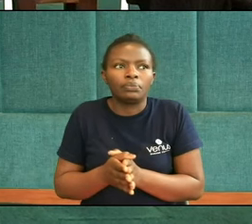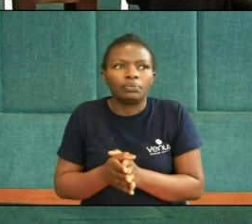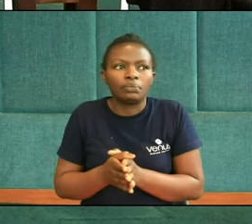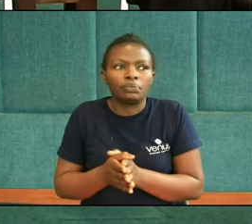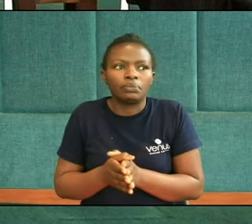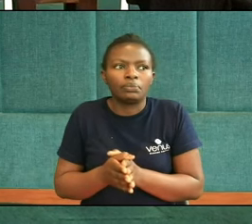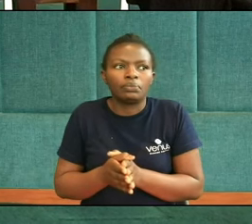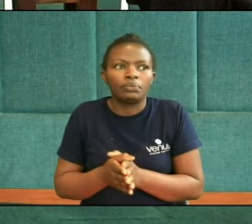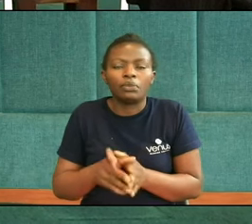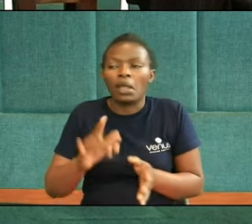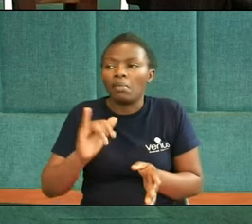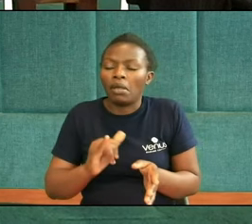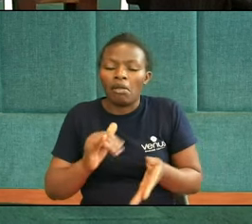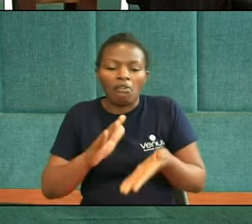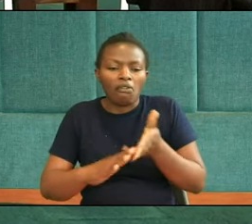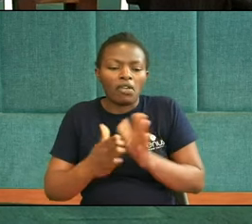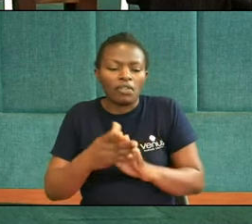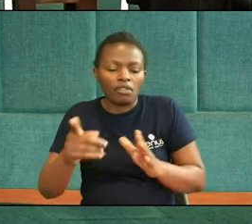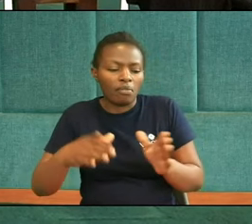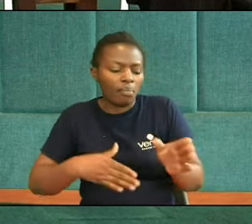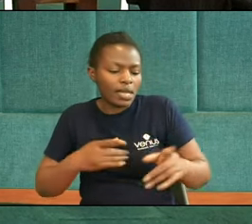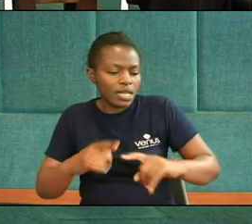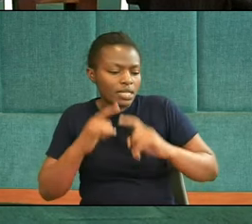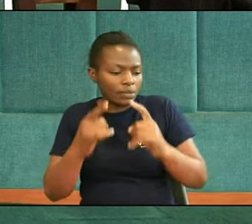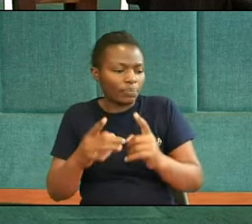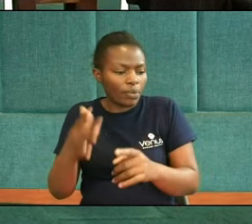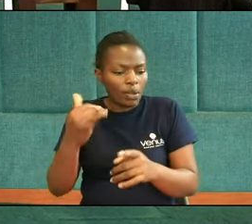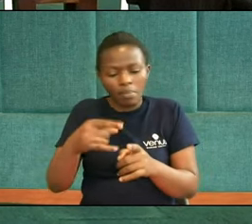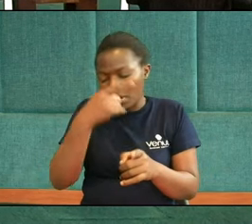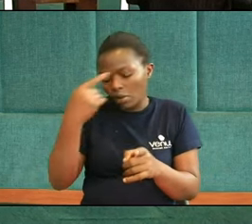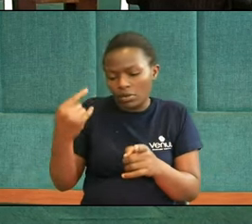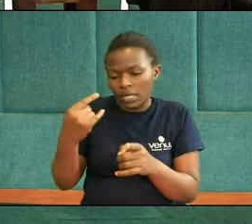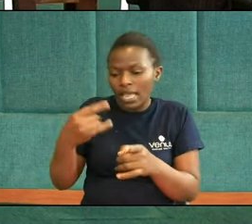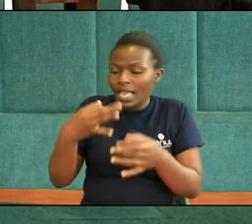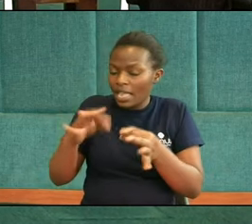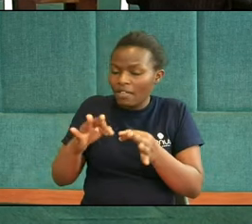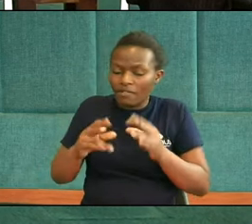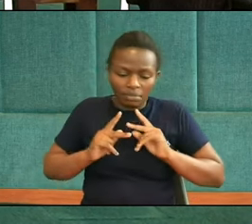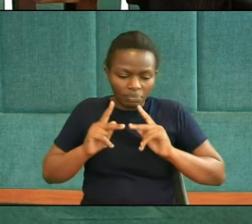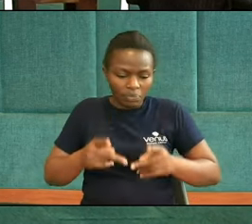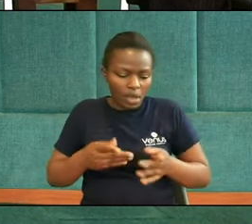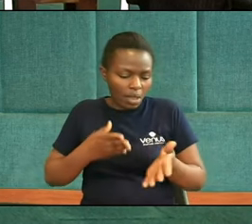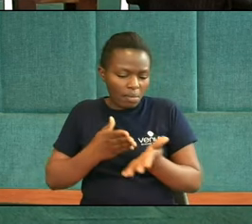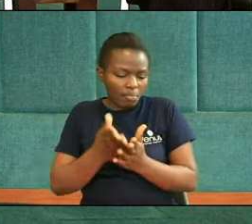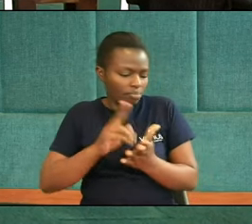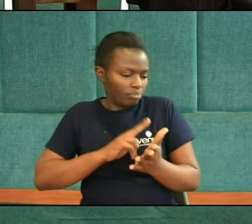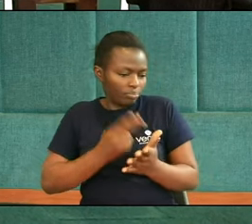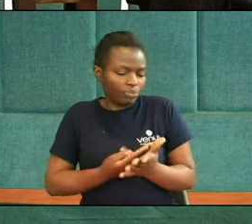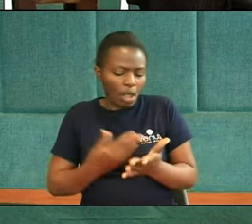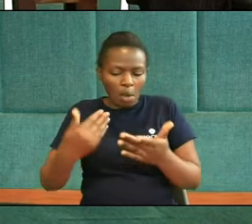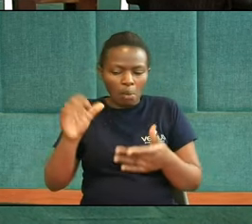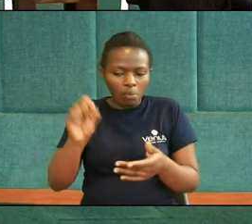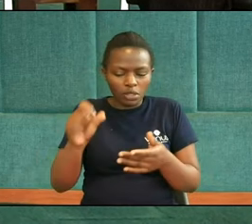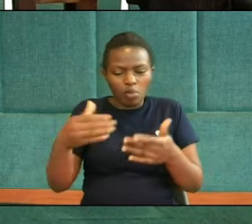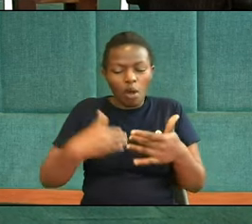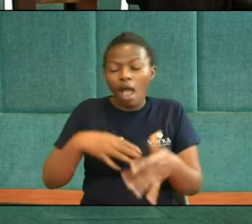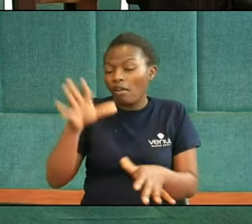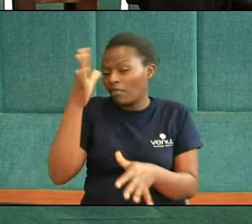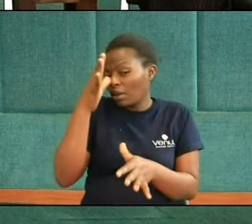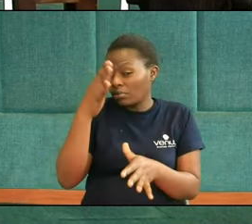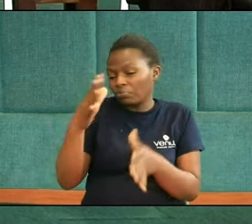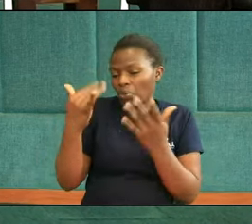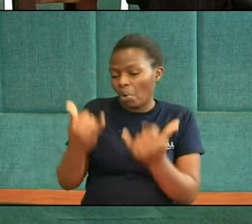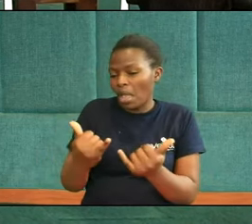I'm forgiven of my sins Because if it was a human between us You can have doubts Because, you know, humans are